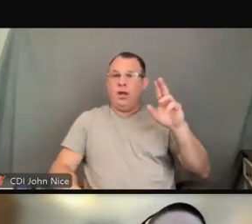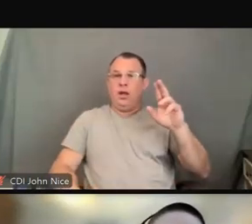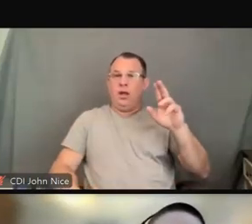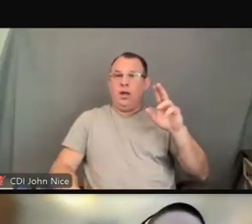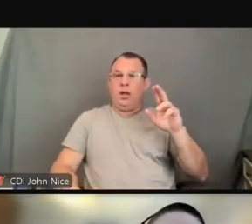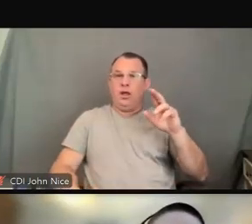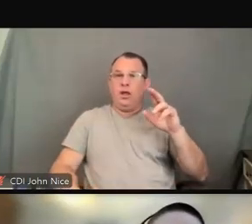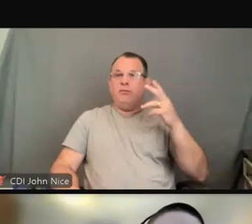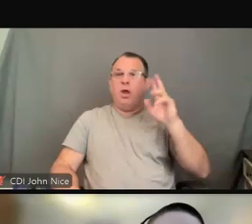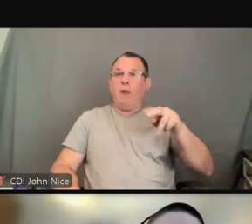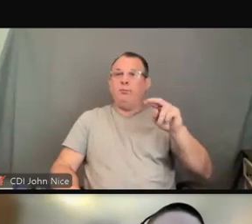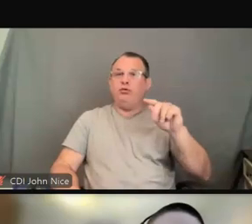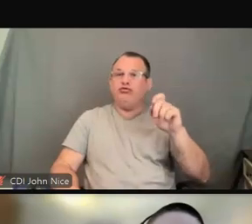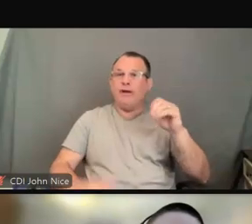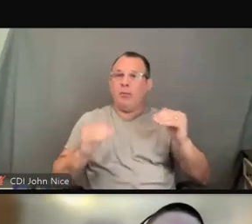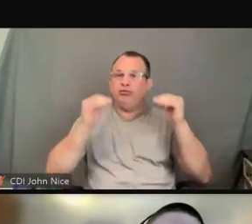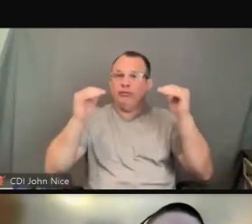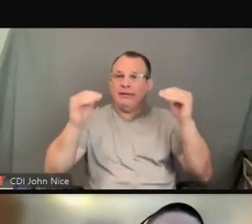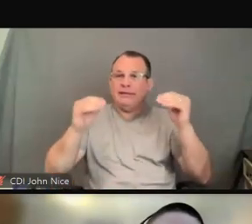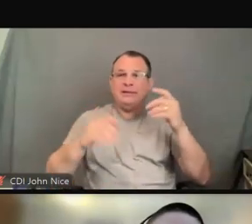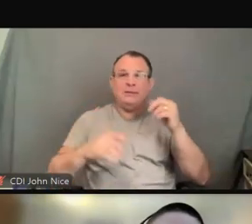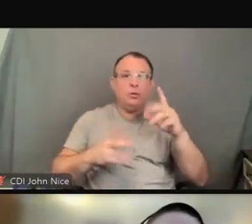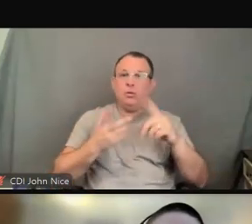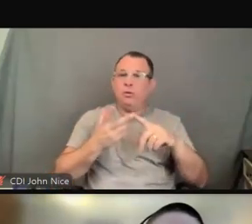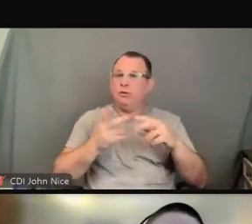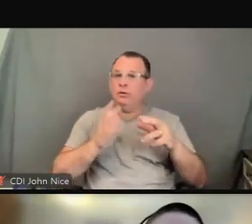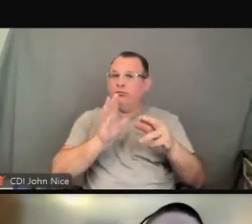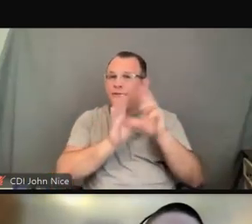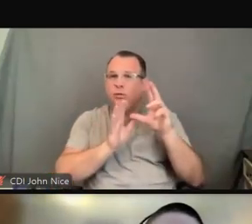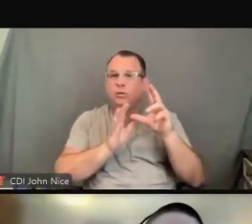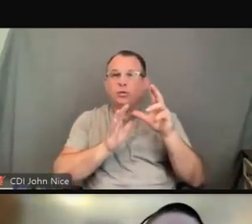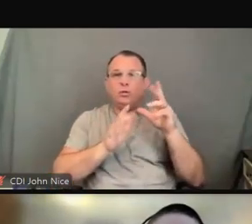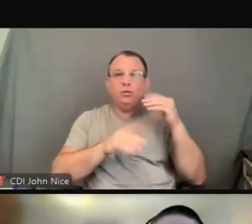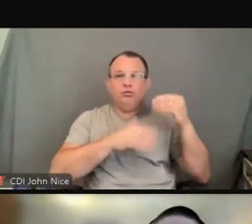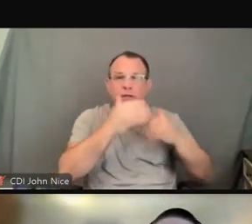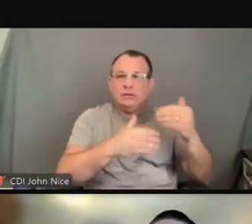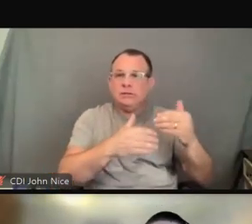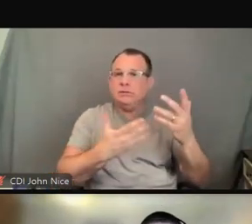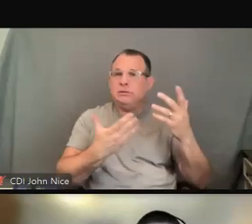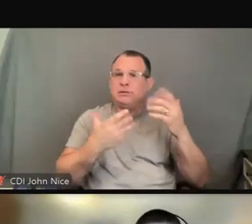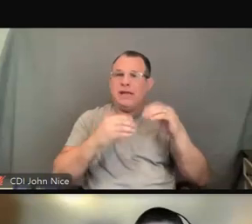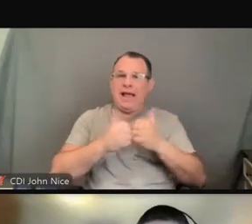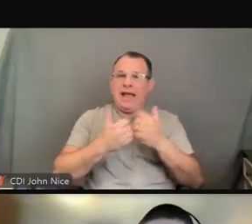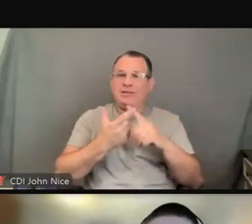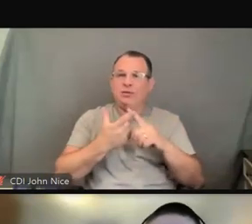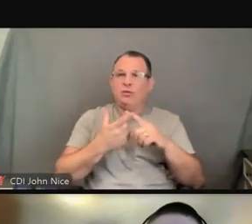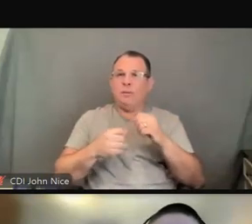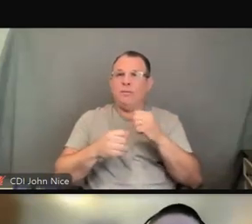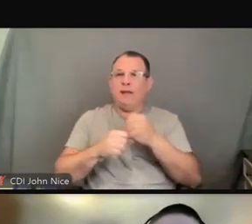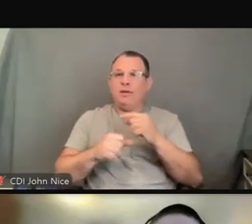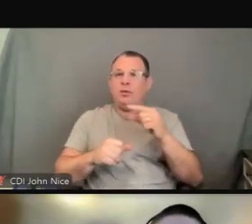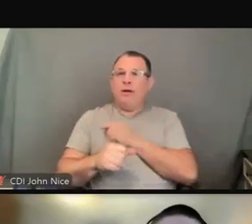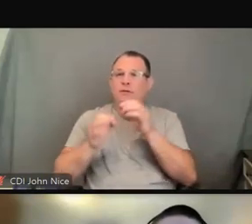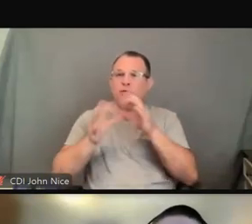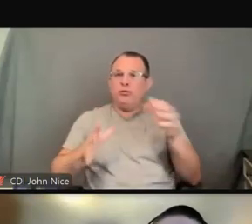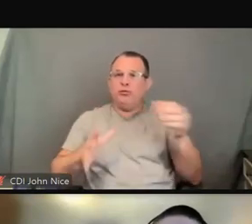its assessment process, its provision of qualified interpreters, including in-person interpreters, as well